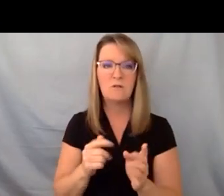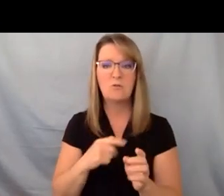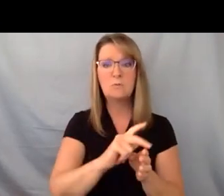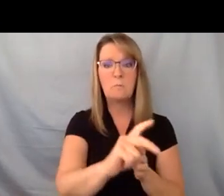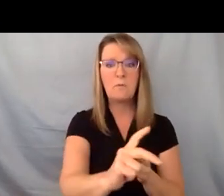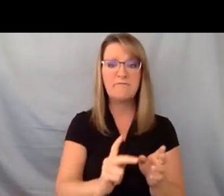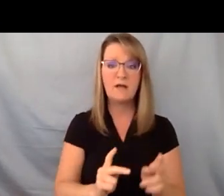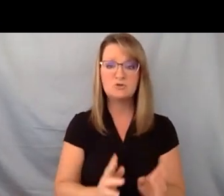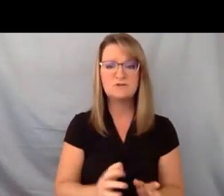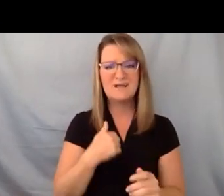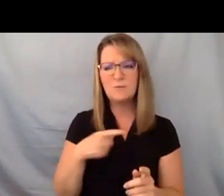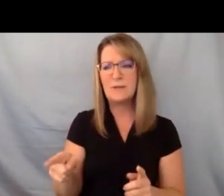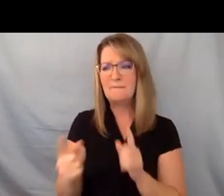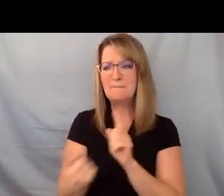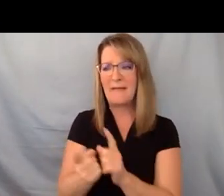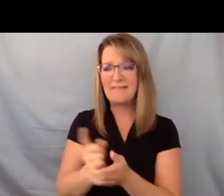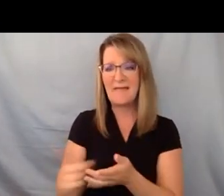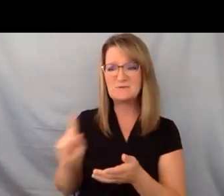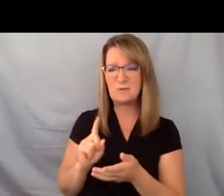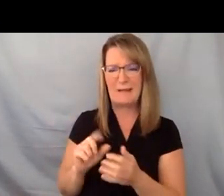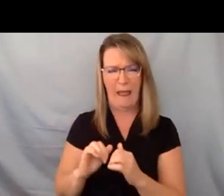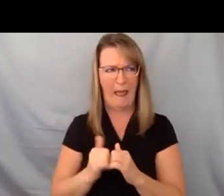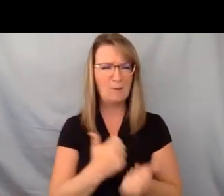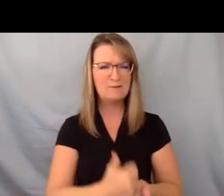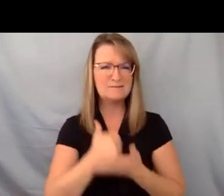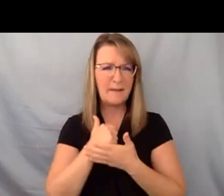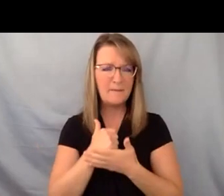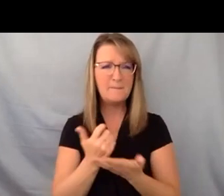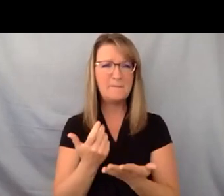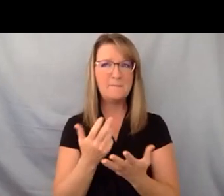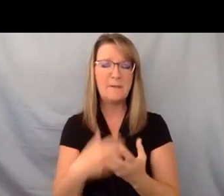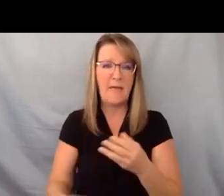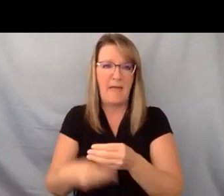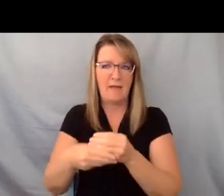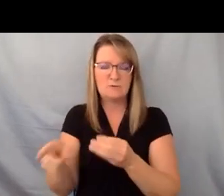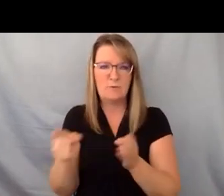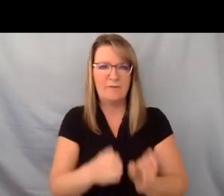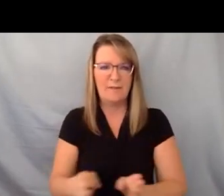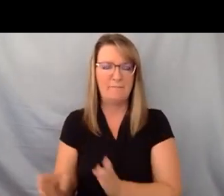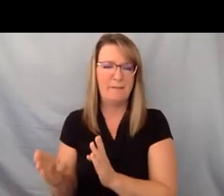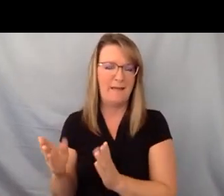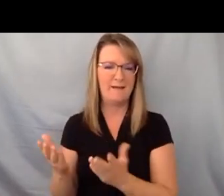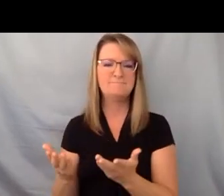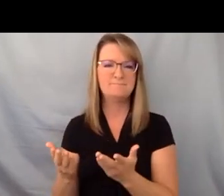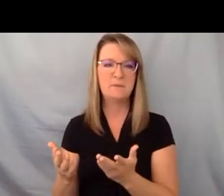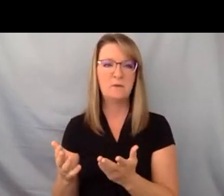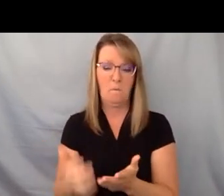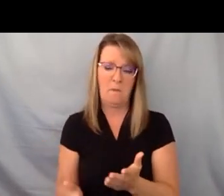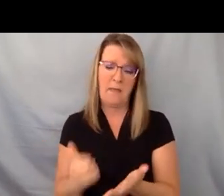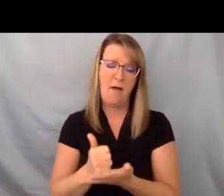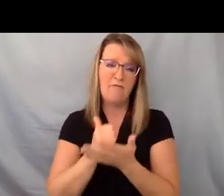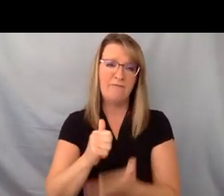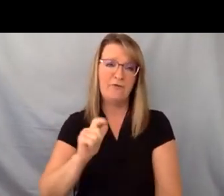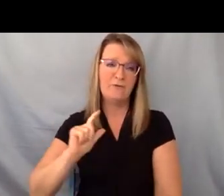like yeah we've met like last week like how is that really helpful for the plan itself like it would be helpful later when